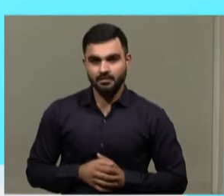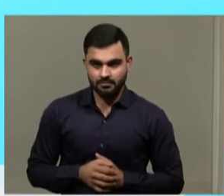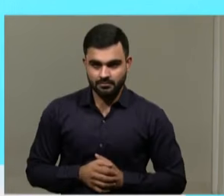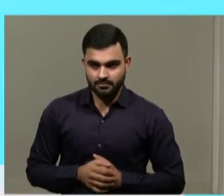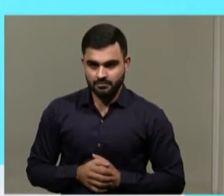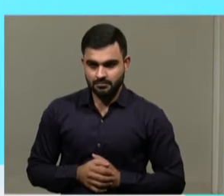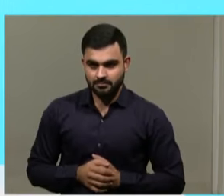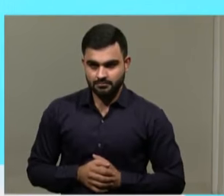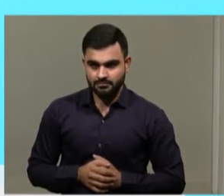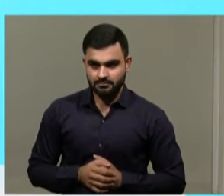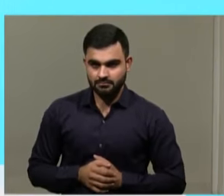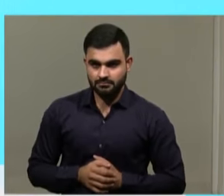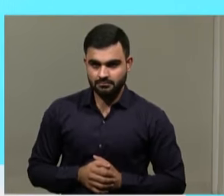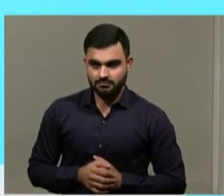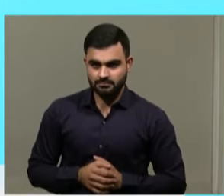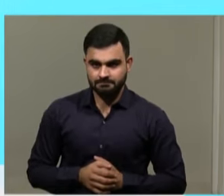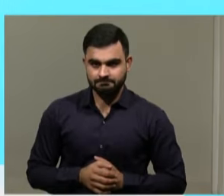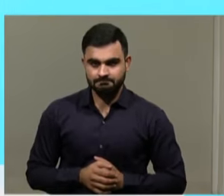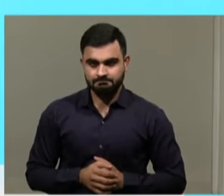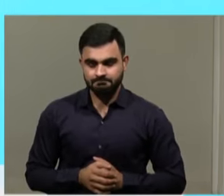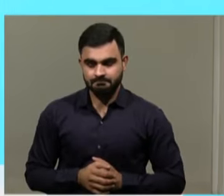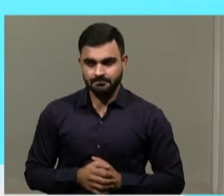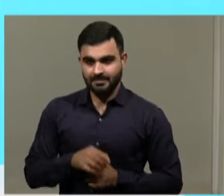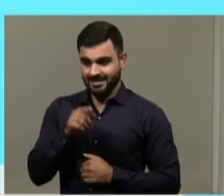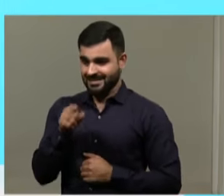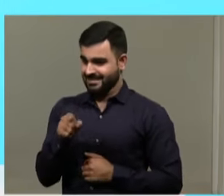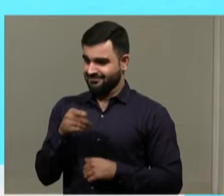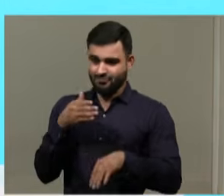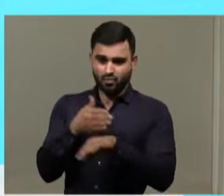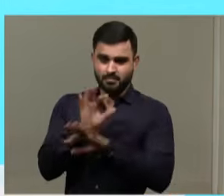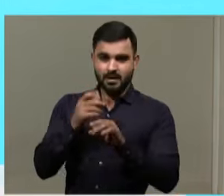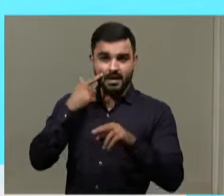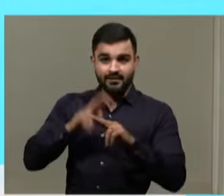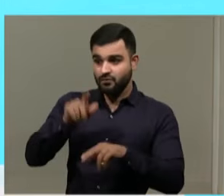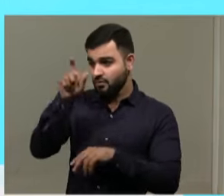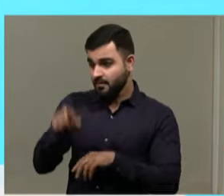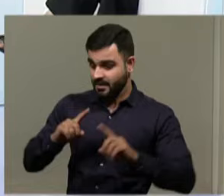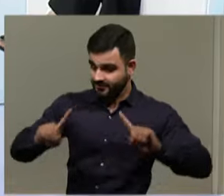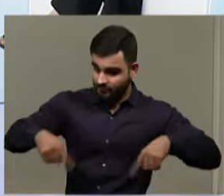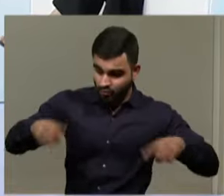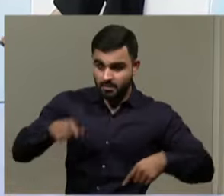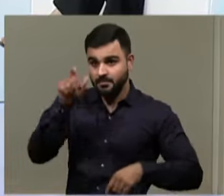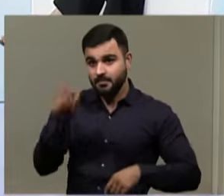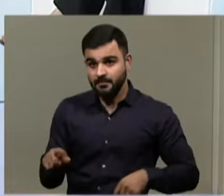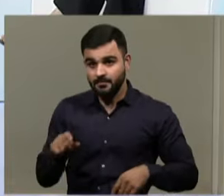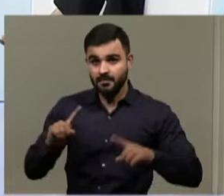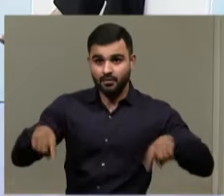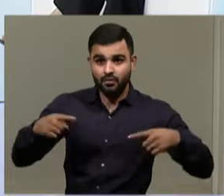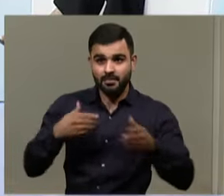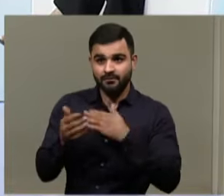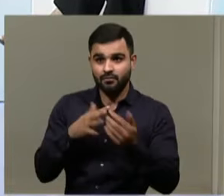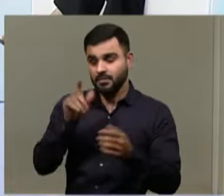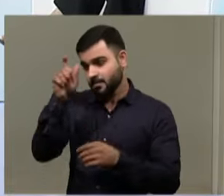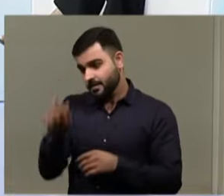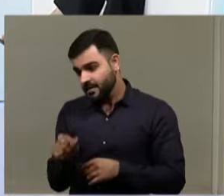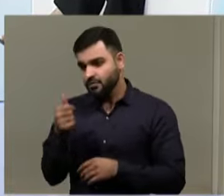Okay? And there is no harm if calling a person who is a wheelchair user, the person who is a wheelchair user. You are a